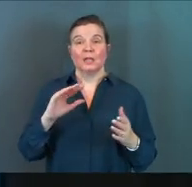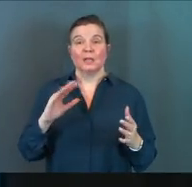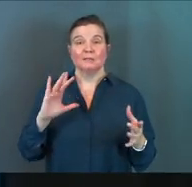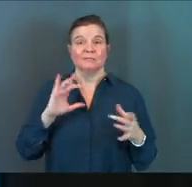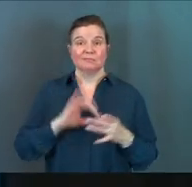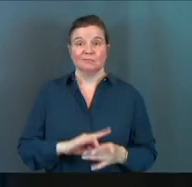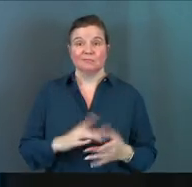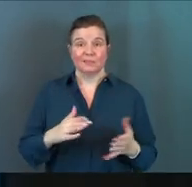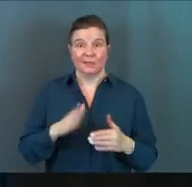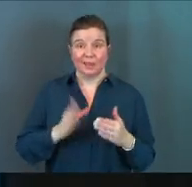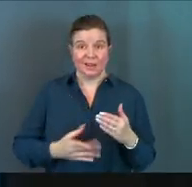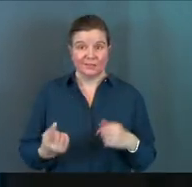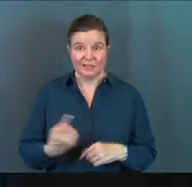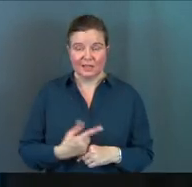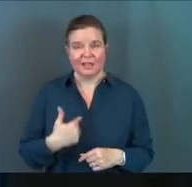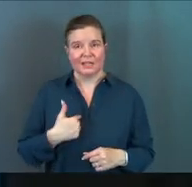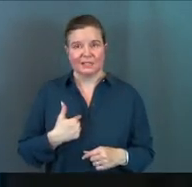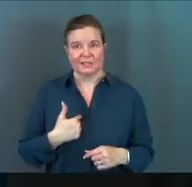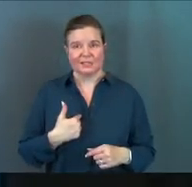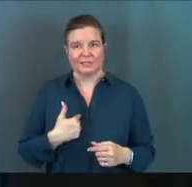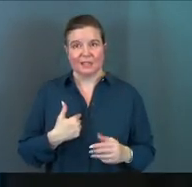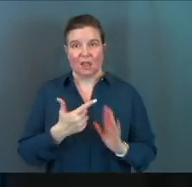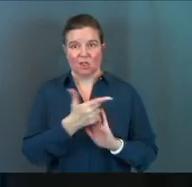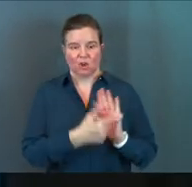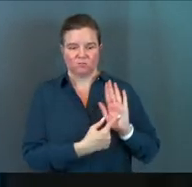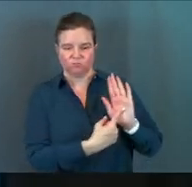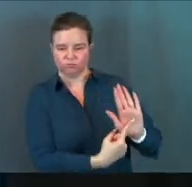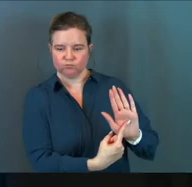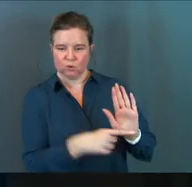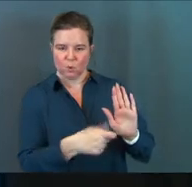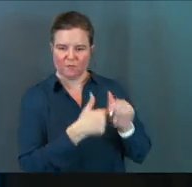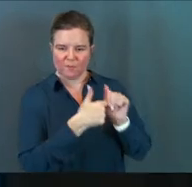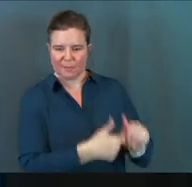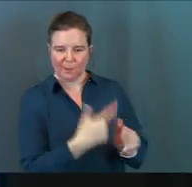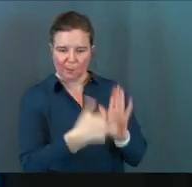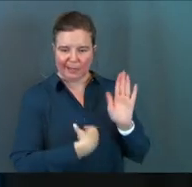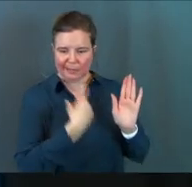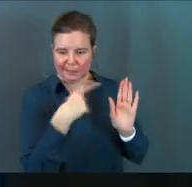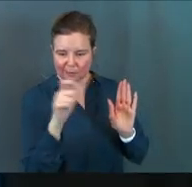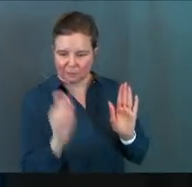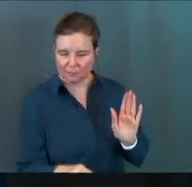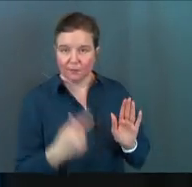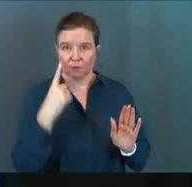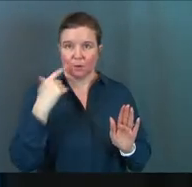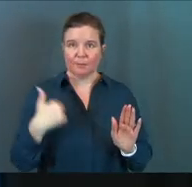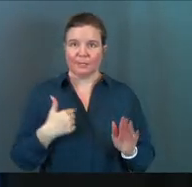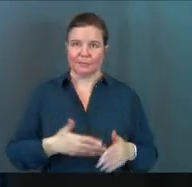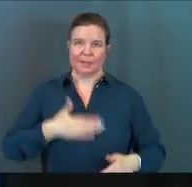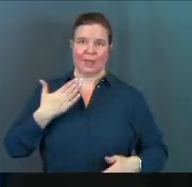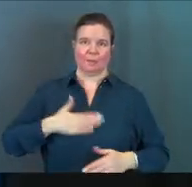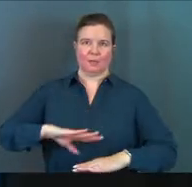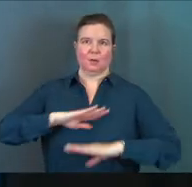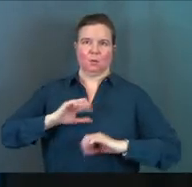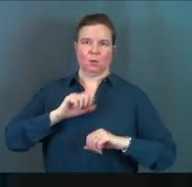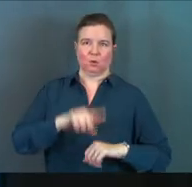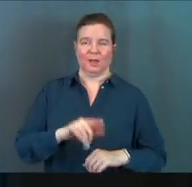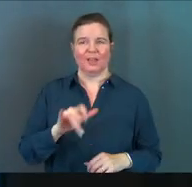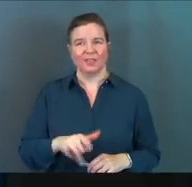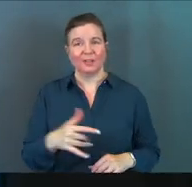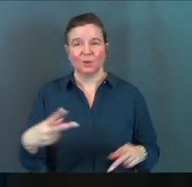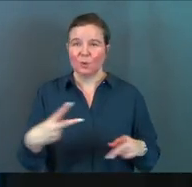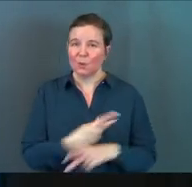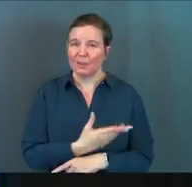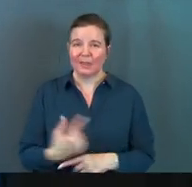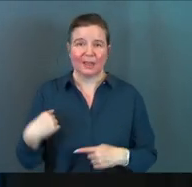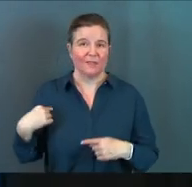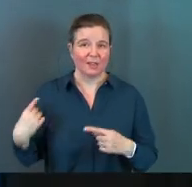amounts to at the end of the day is I've held up law to them and said, you've got to comply with what I tell you in order for me to be happy with you. And that's the